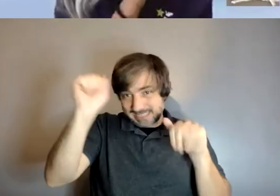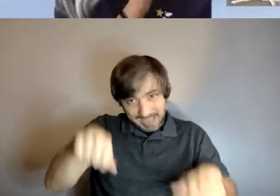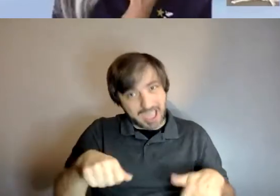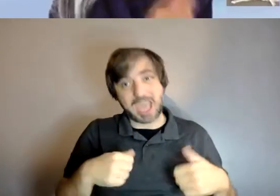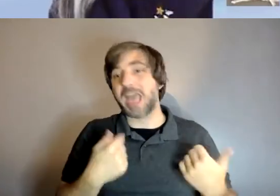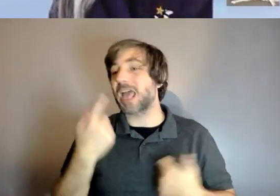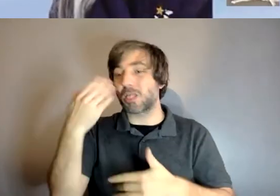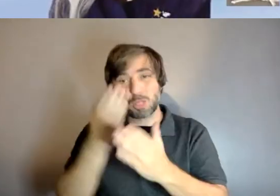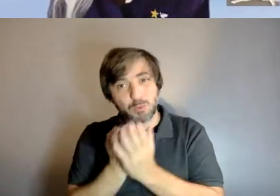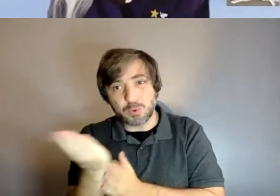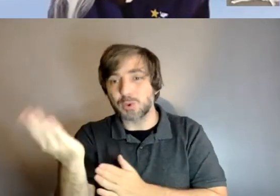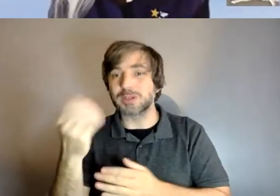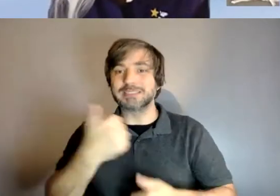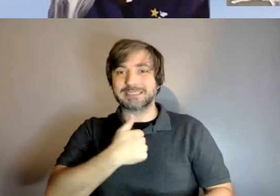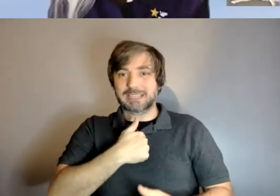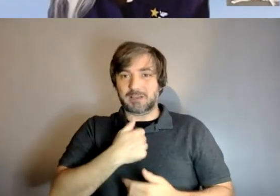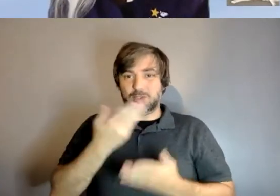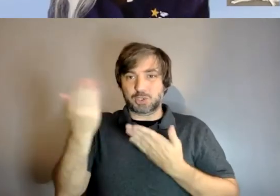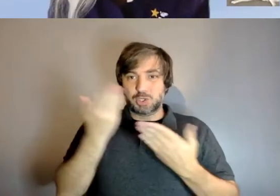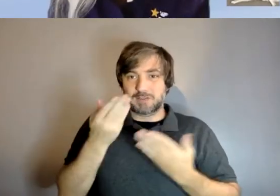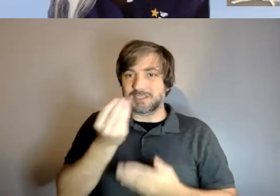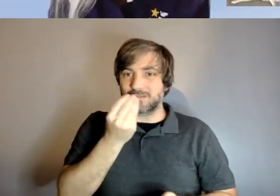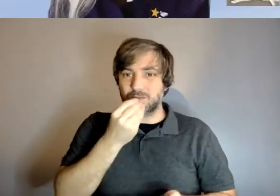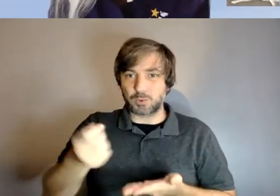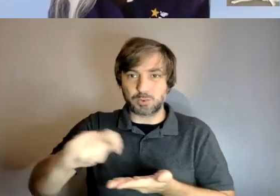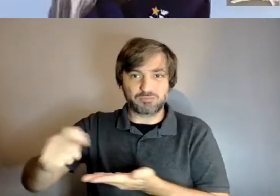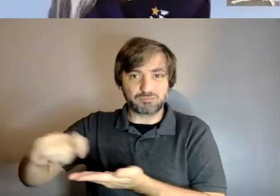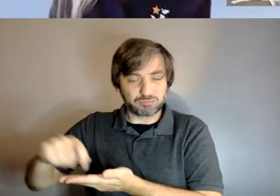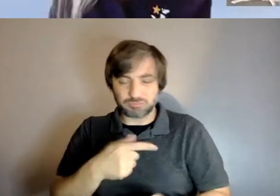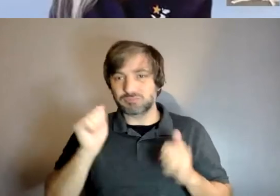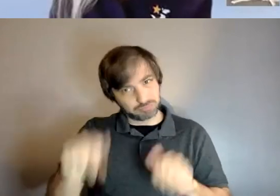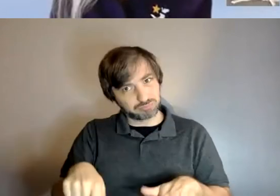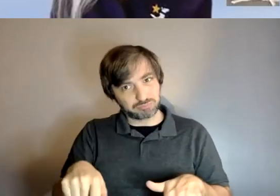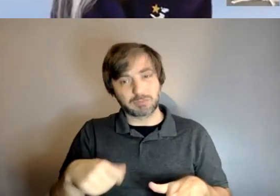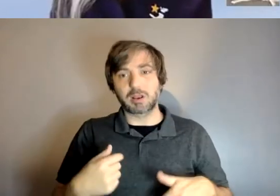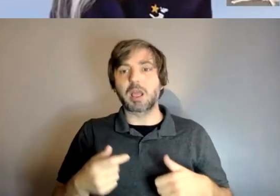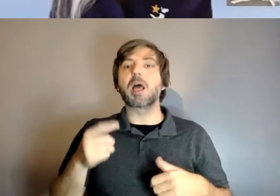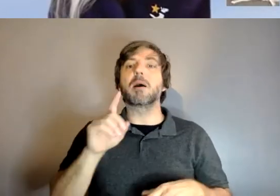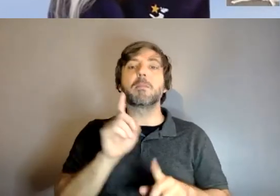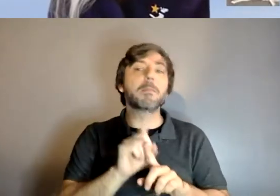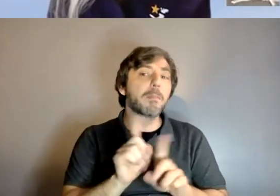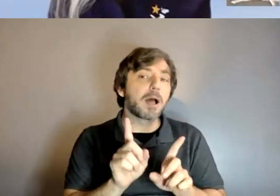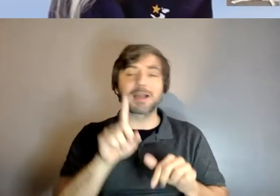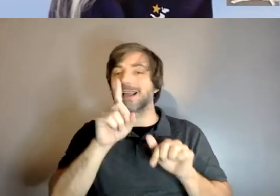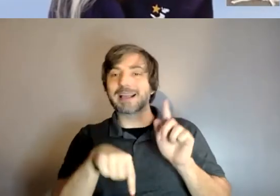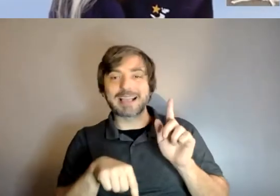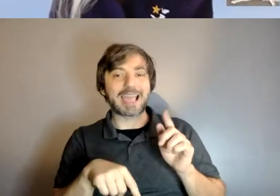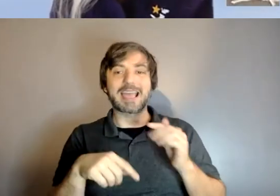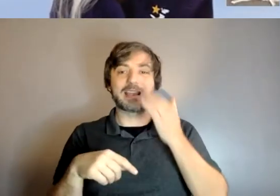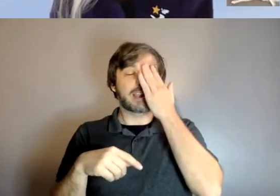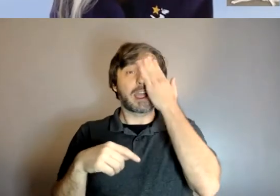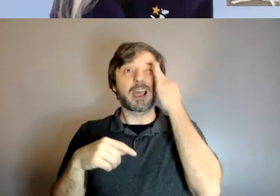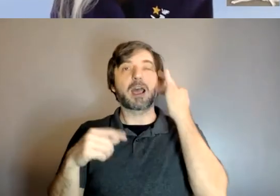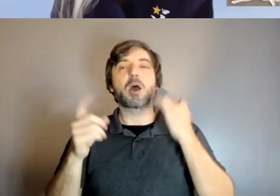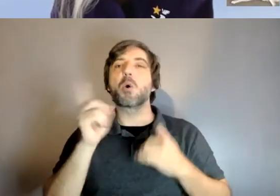lines similarly service animals may not be prohibited from communal food preparation areas such as and commonly found in